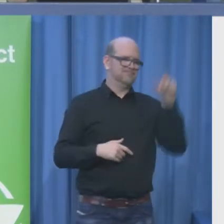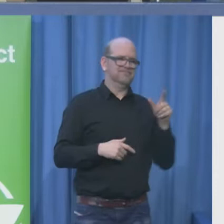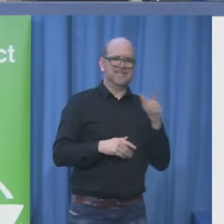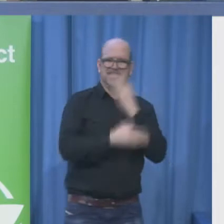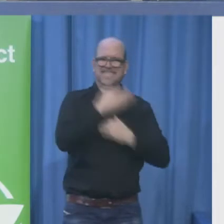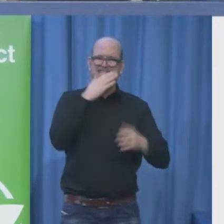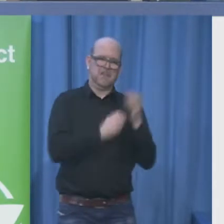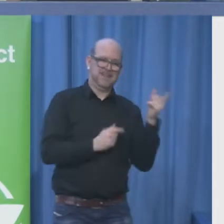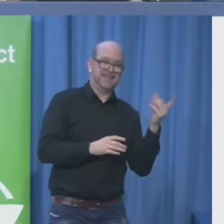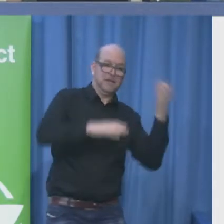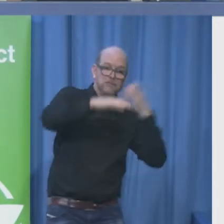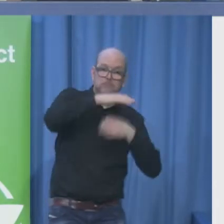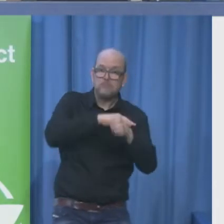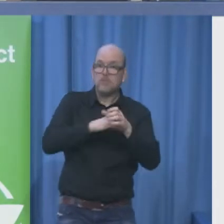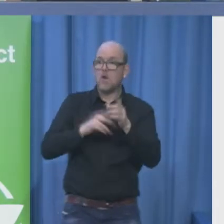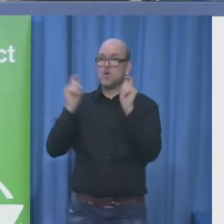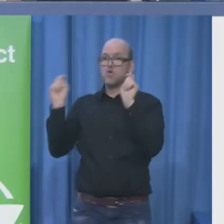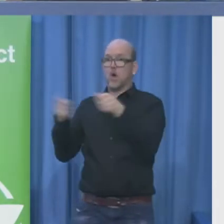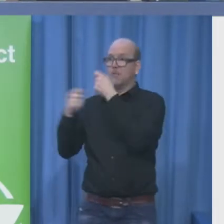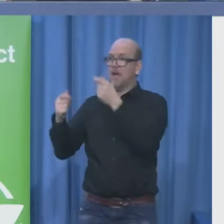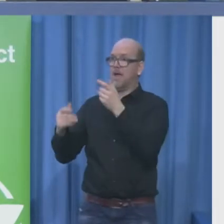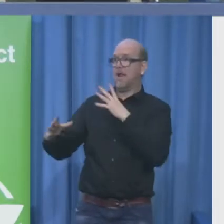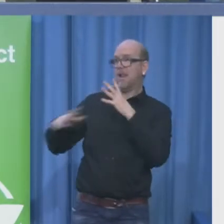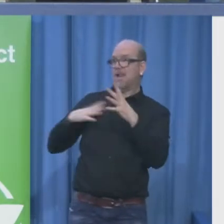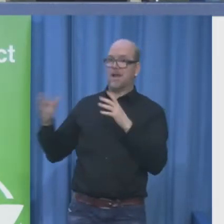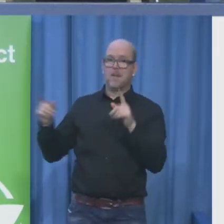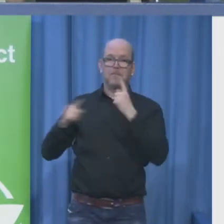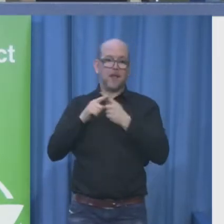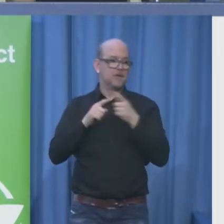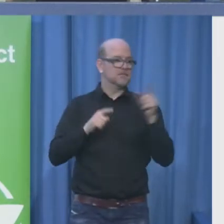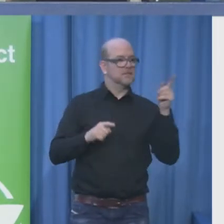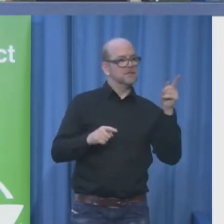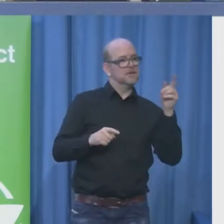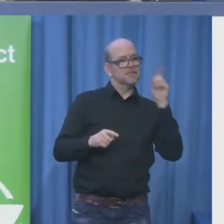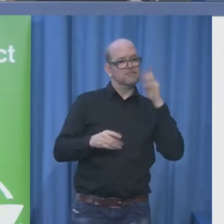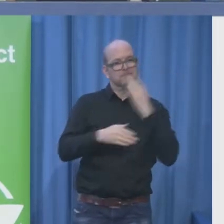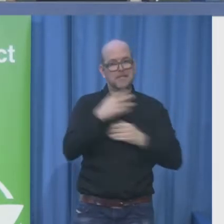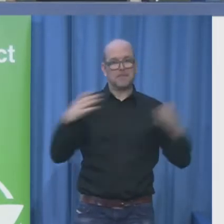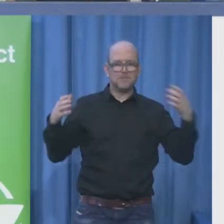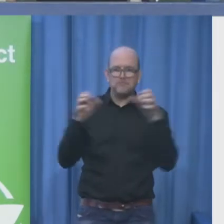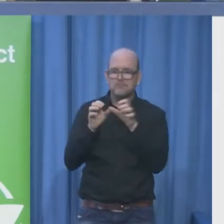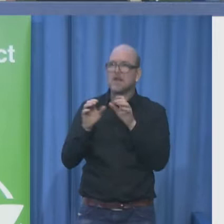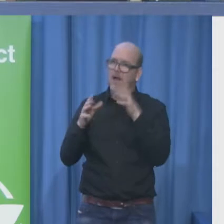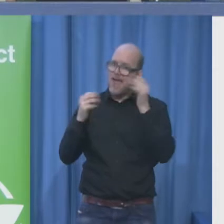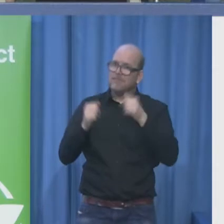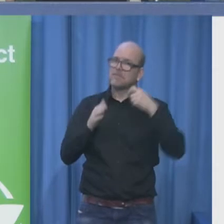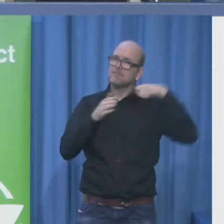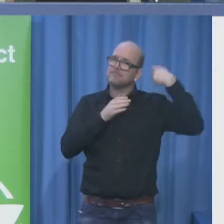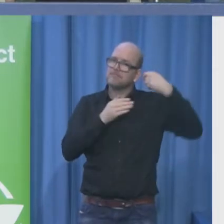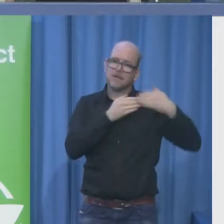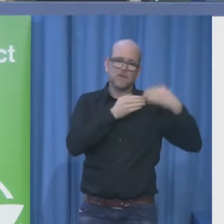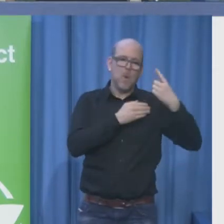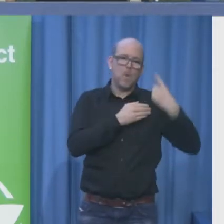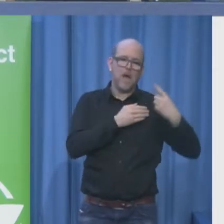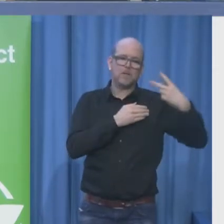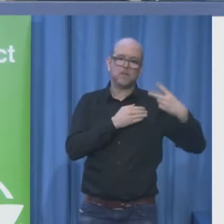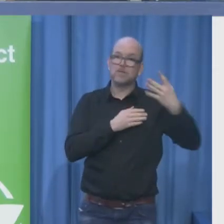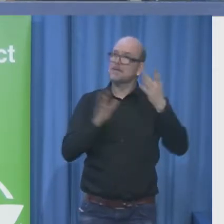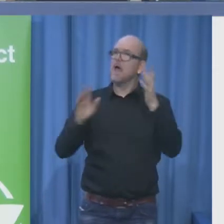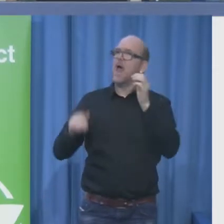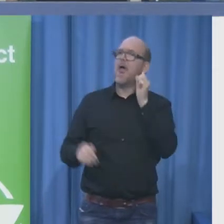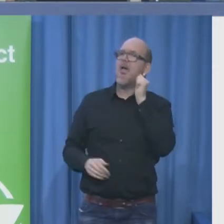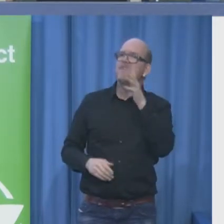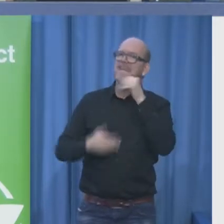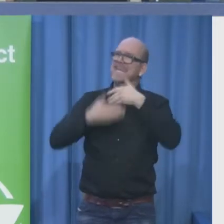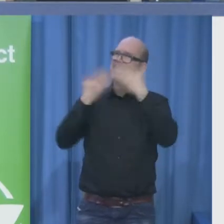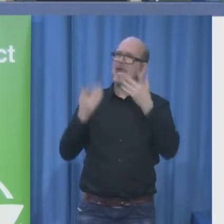case for even addressing disability on screen to actually simply saying it's about creativity. It's a very interesting question. How do we communicate that?